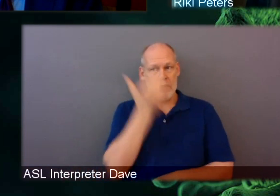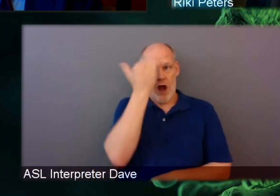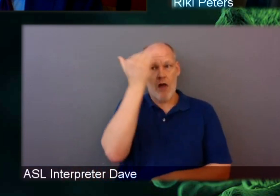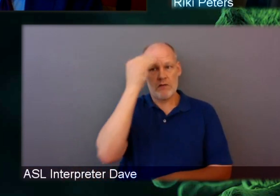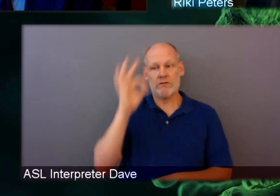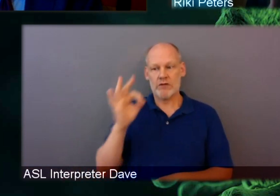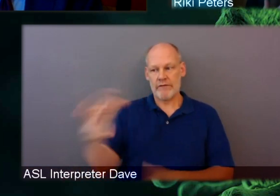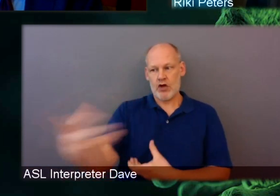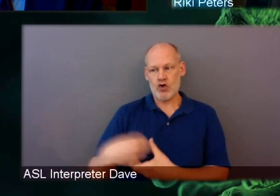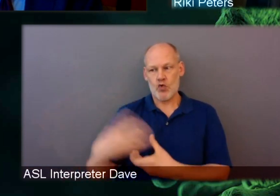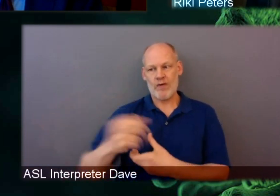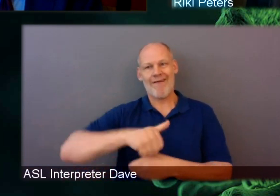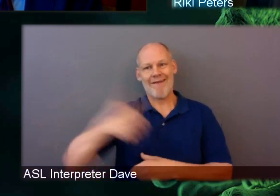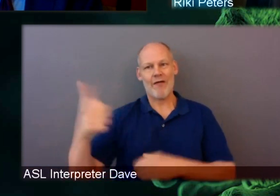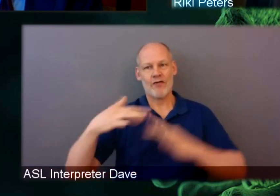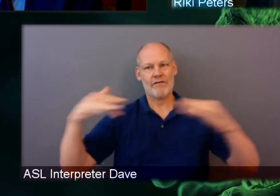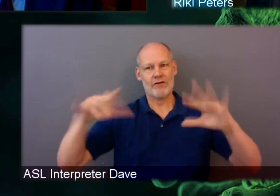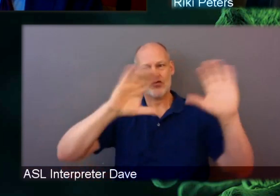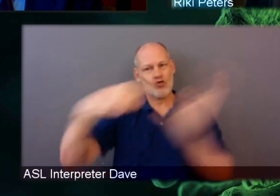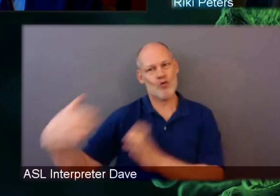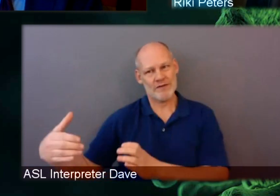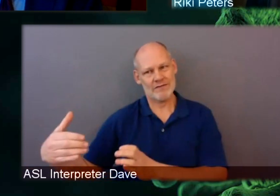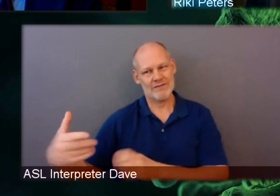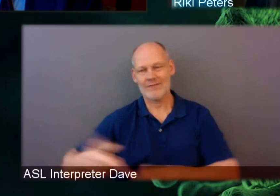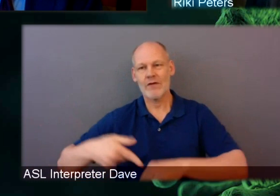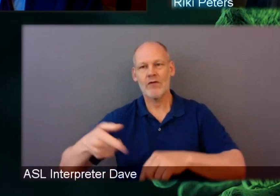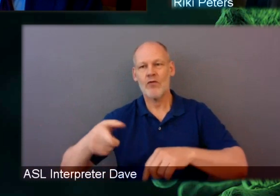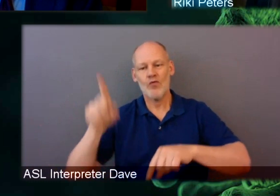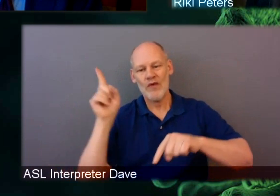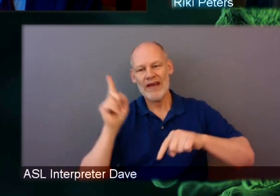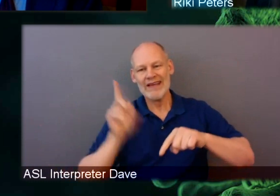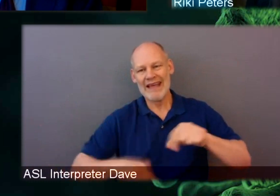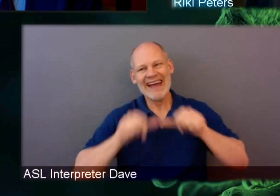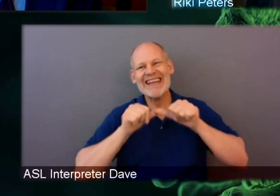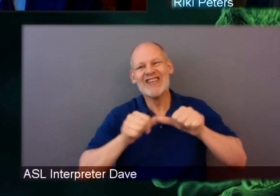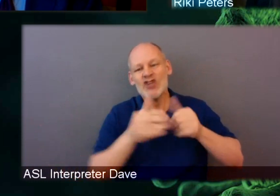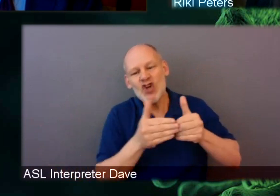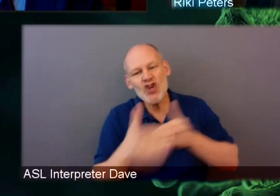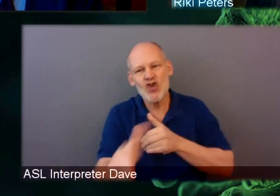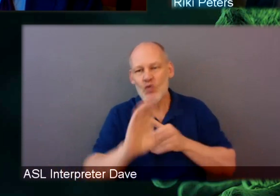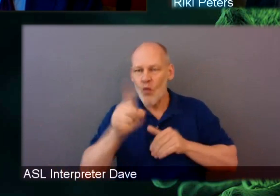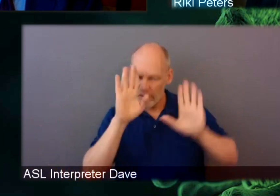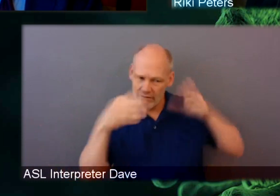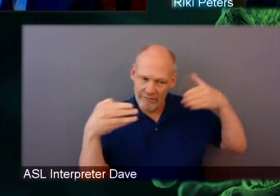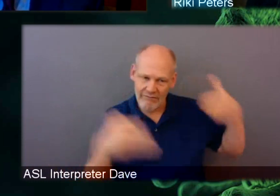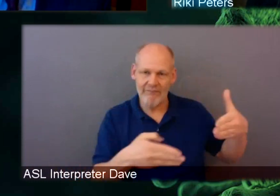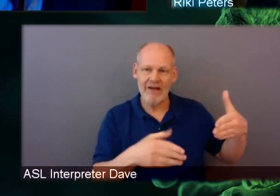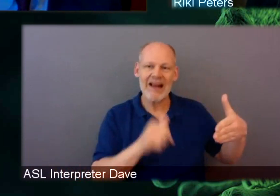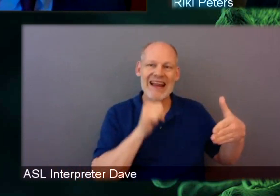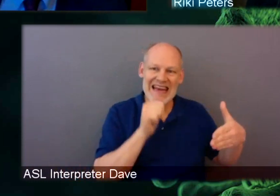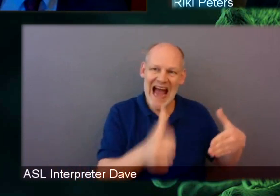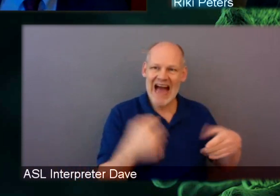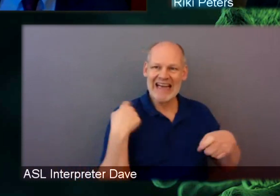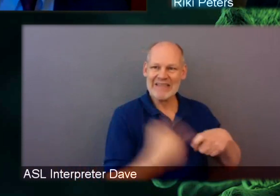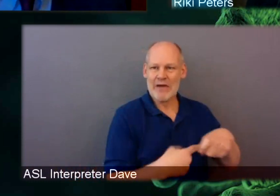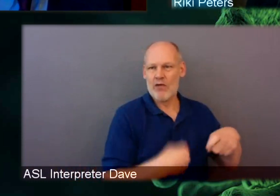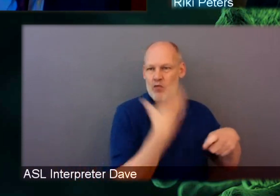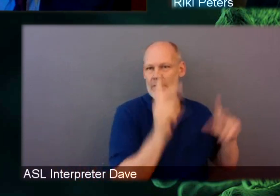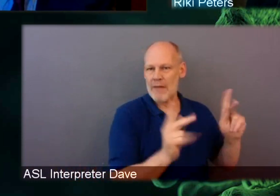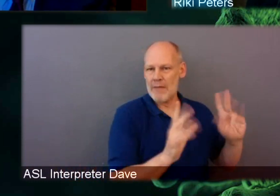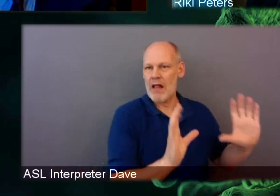implementing precision medicine tools that work better in non-Hispanic white people. Charles And